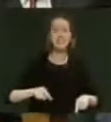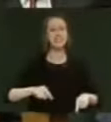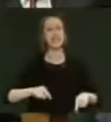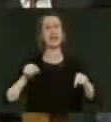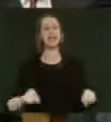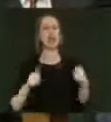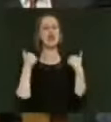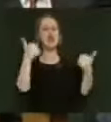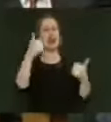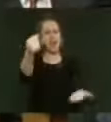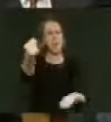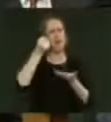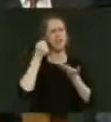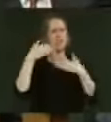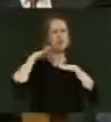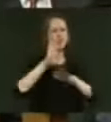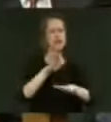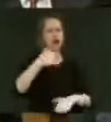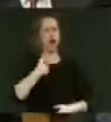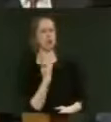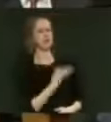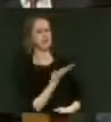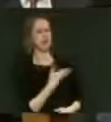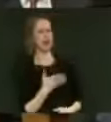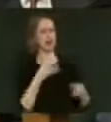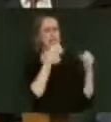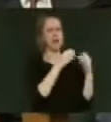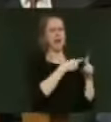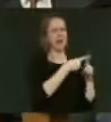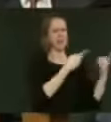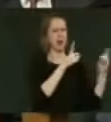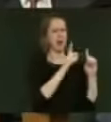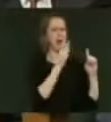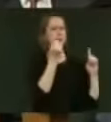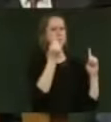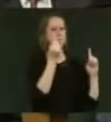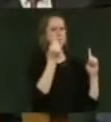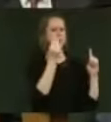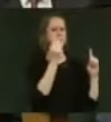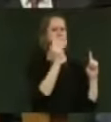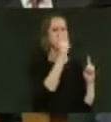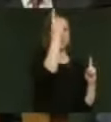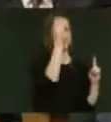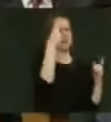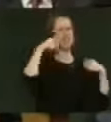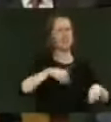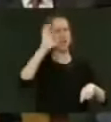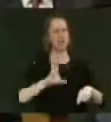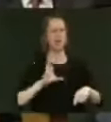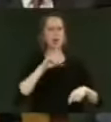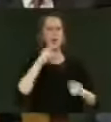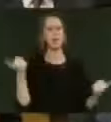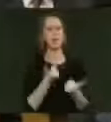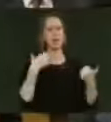a great Budget for New Zealand. I'm proud to have Bill English as Minister of Finance Finance of this country. May there be